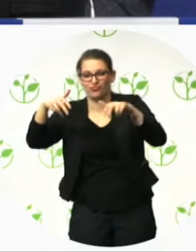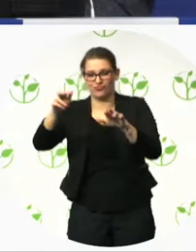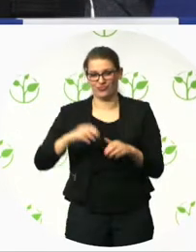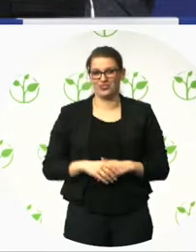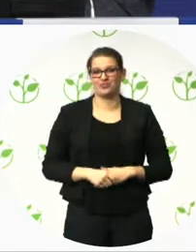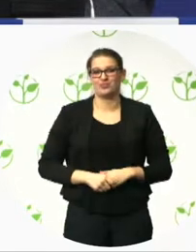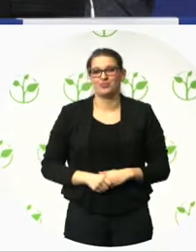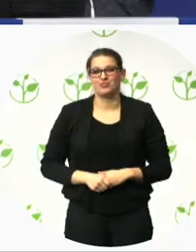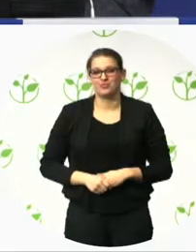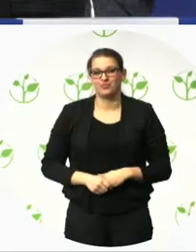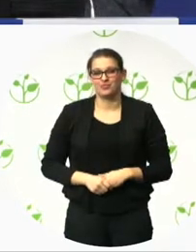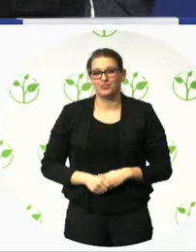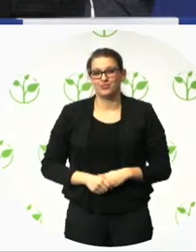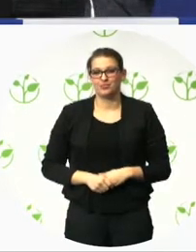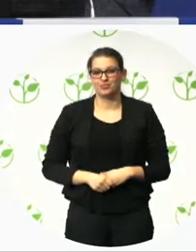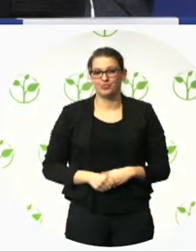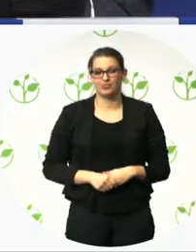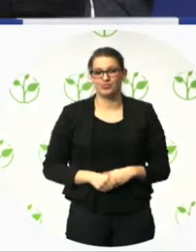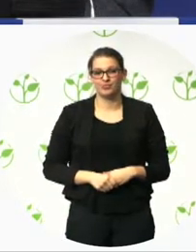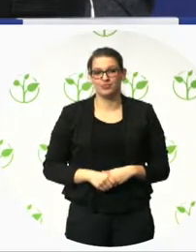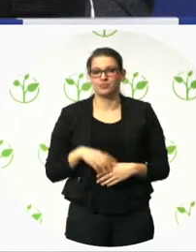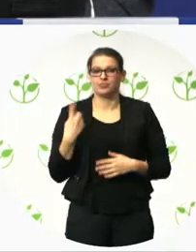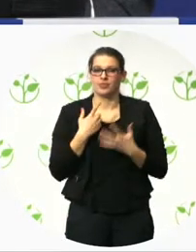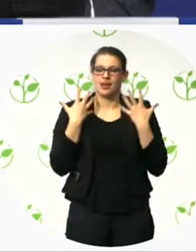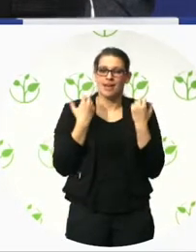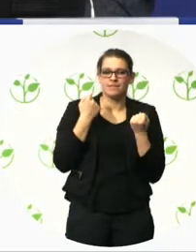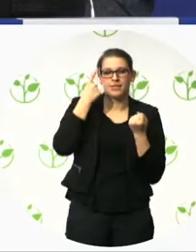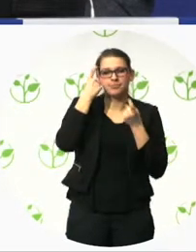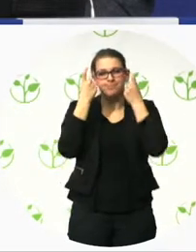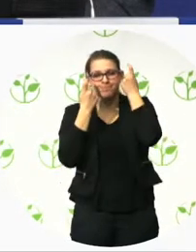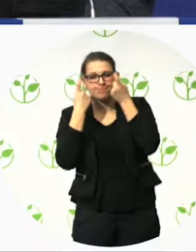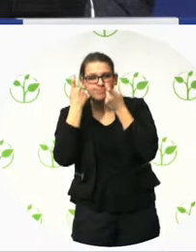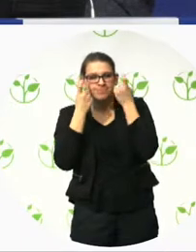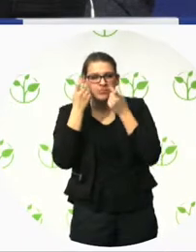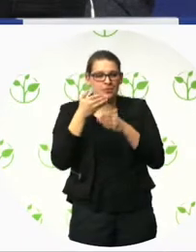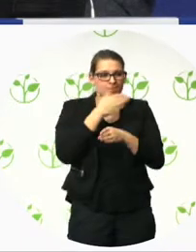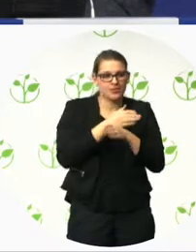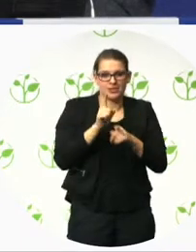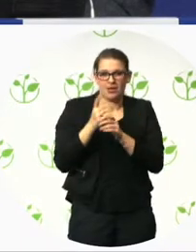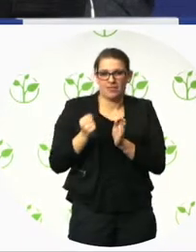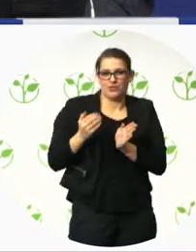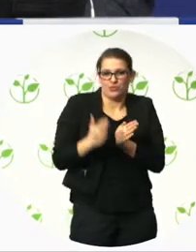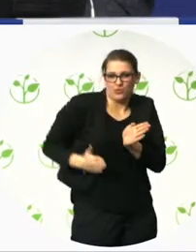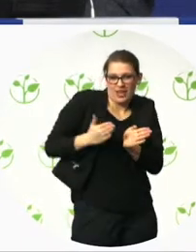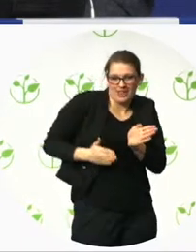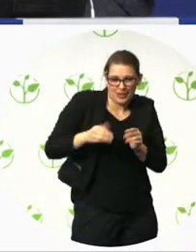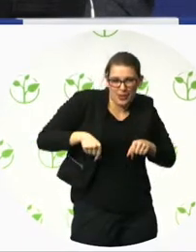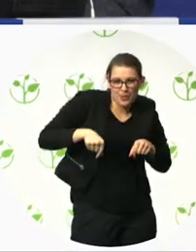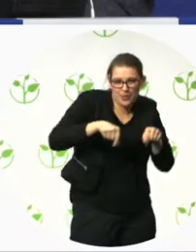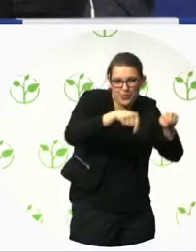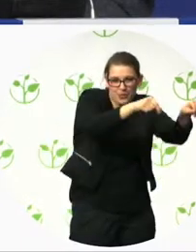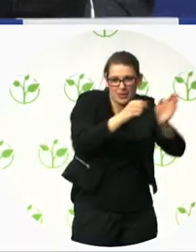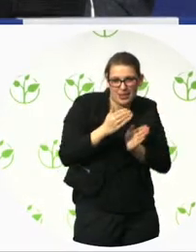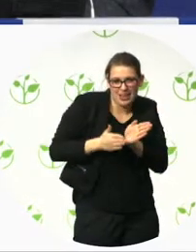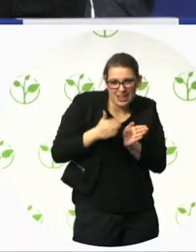railroads. We are lucky to have three long railroads where the trains have stopped to go. Using them